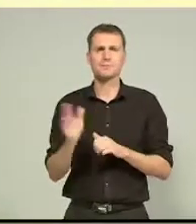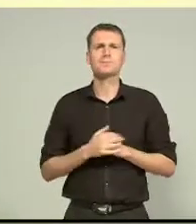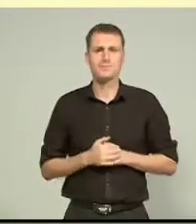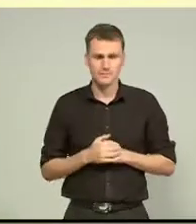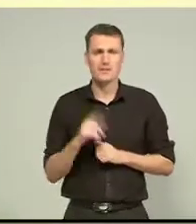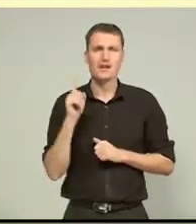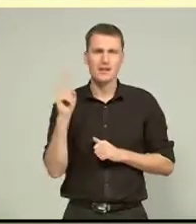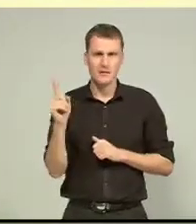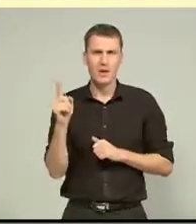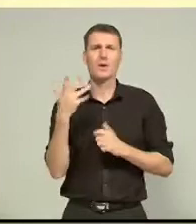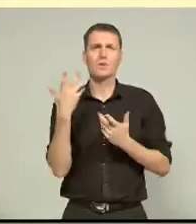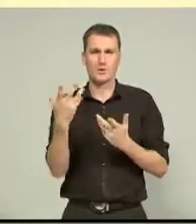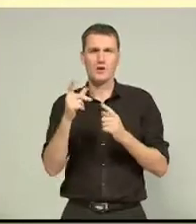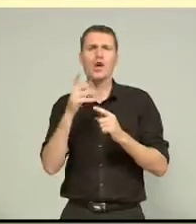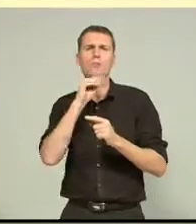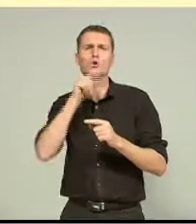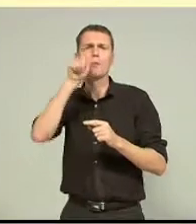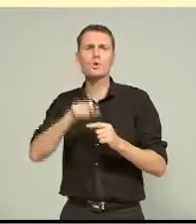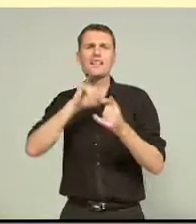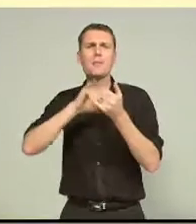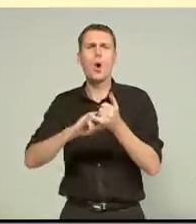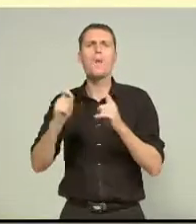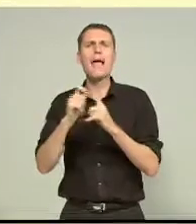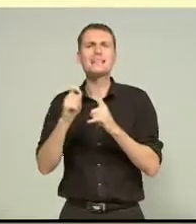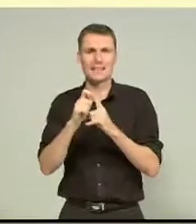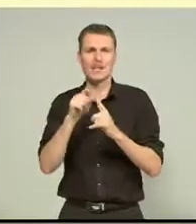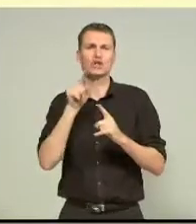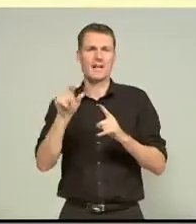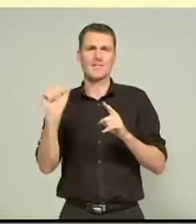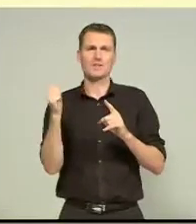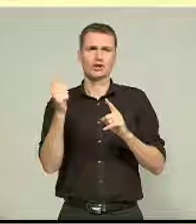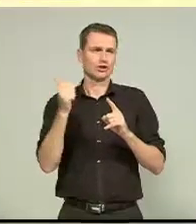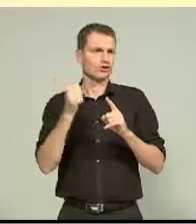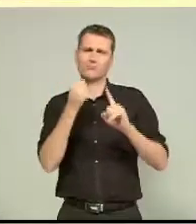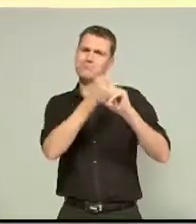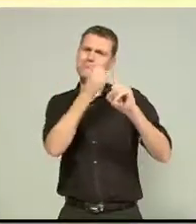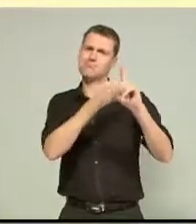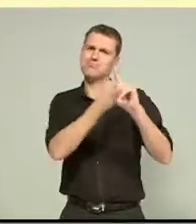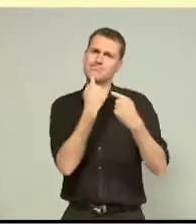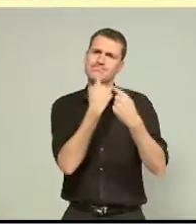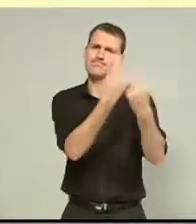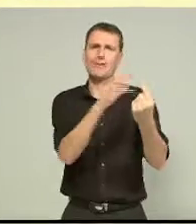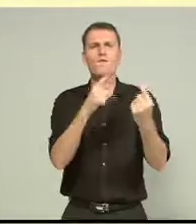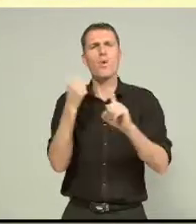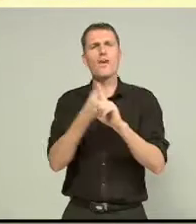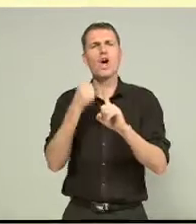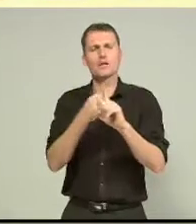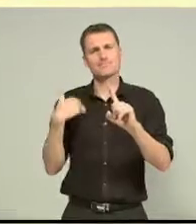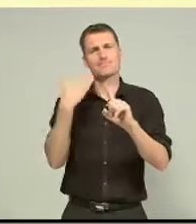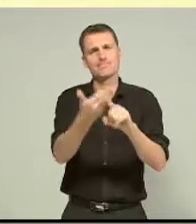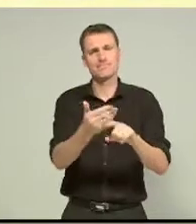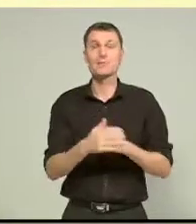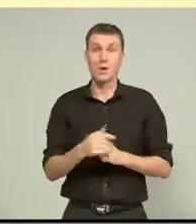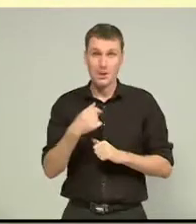Simone Pearson has been fronting the fight over the past two years. The driver for me all along has been because I knew how